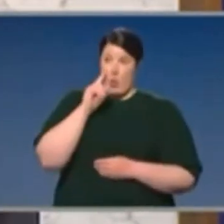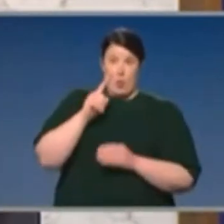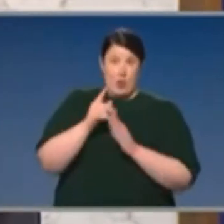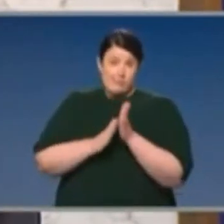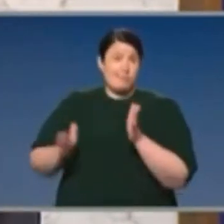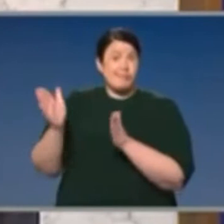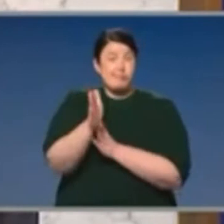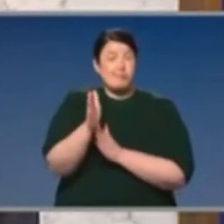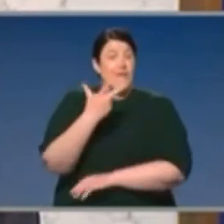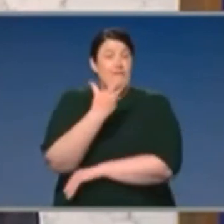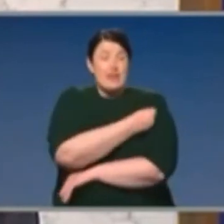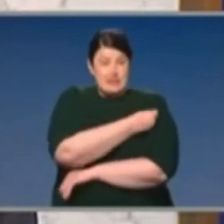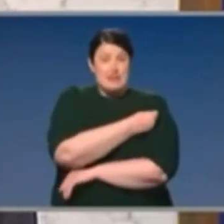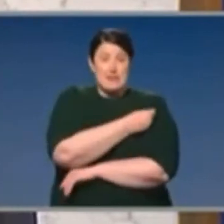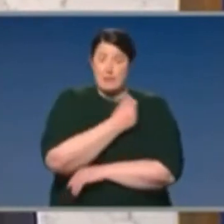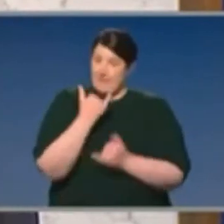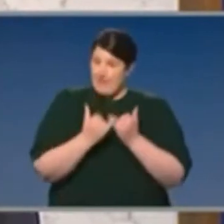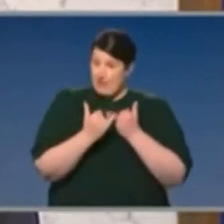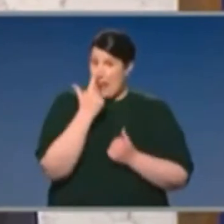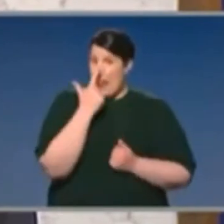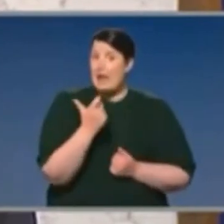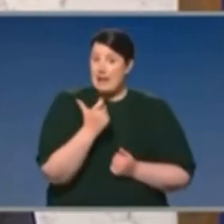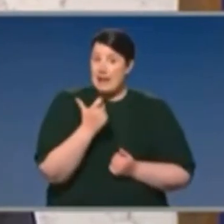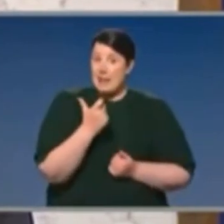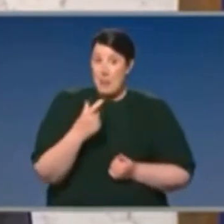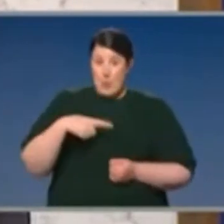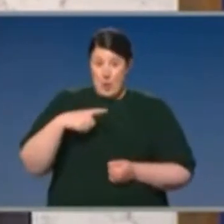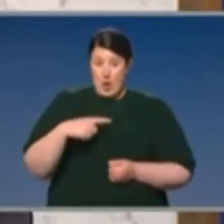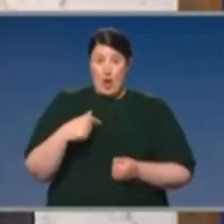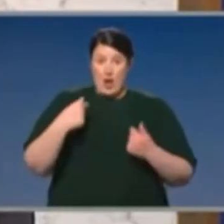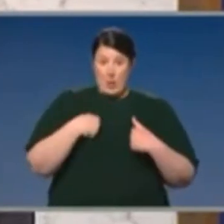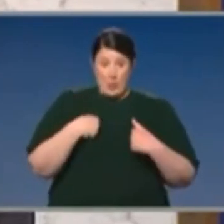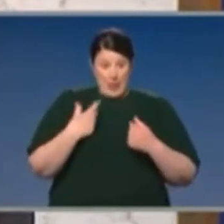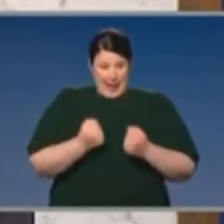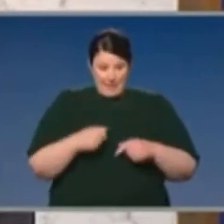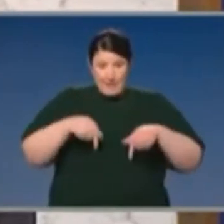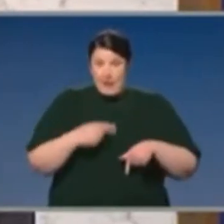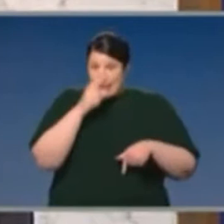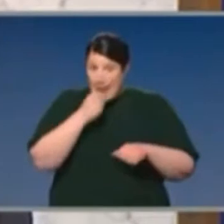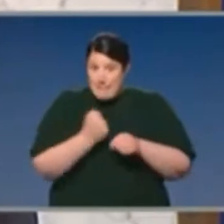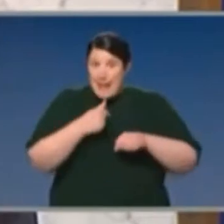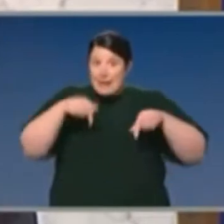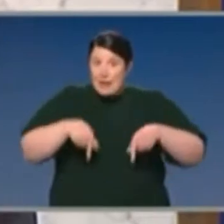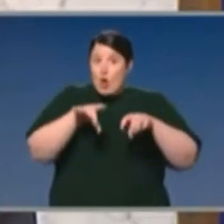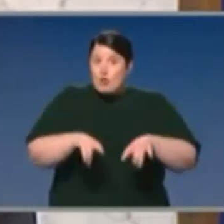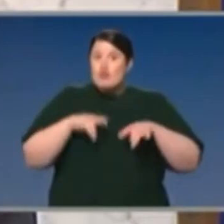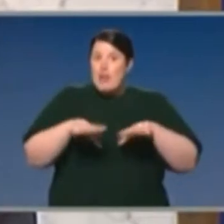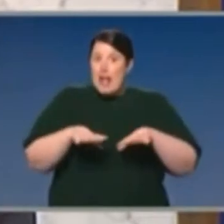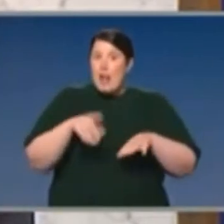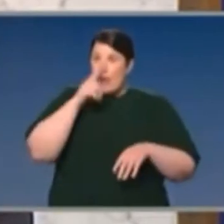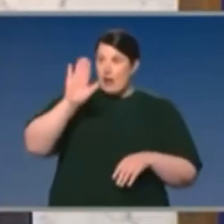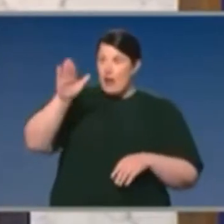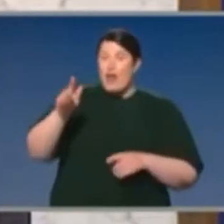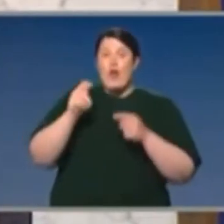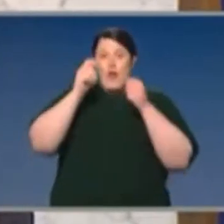advanced vaccines. And we've been very fortunate because of our sovereign manufacturing capability to have early